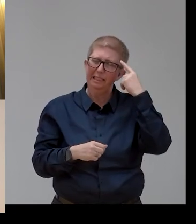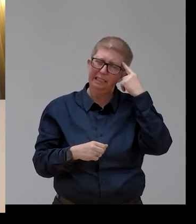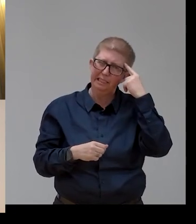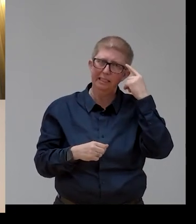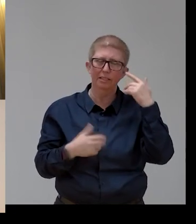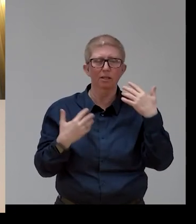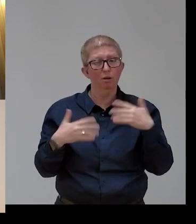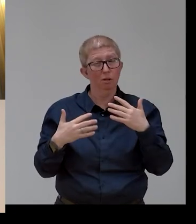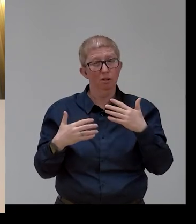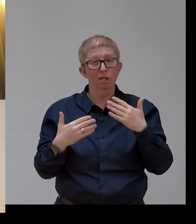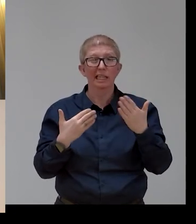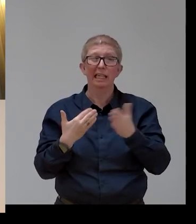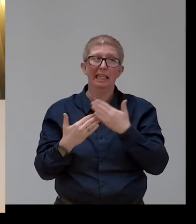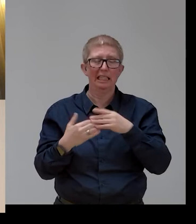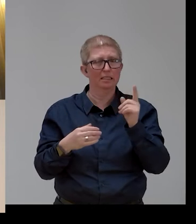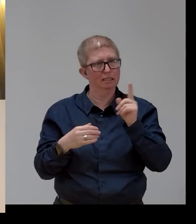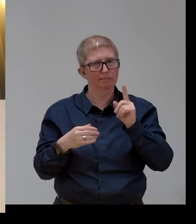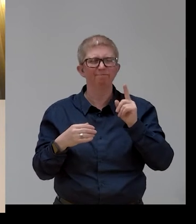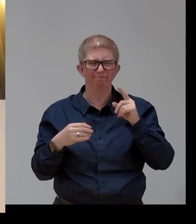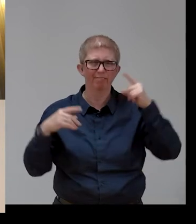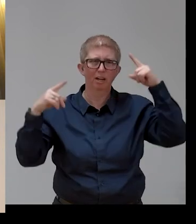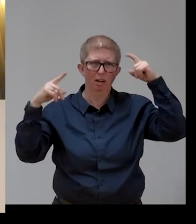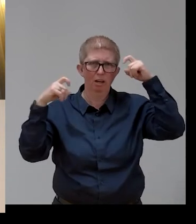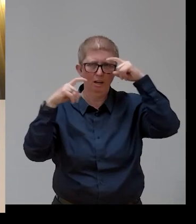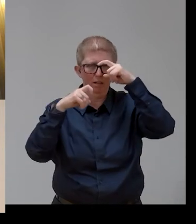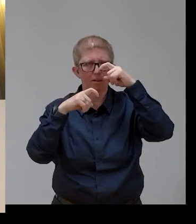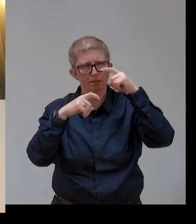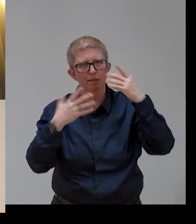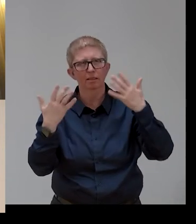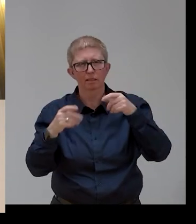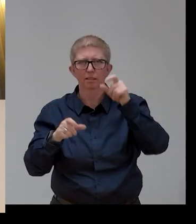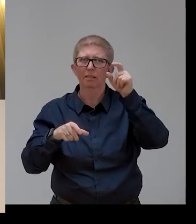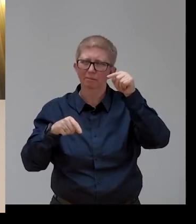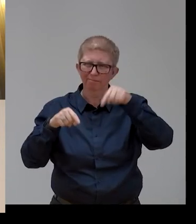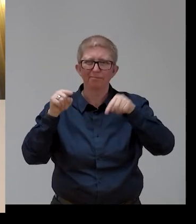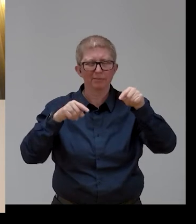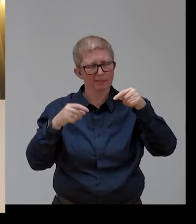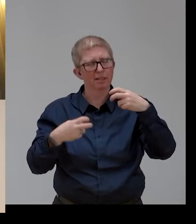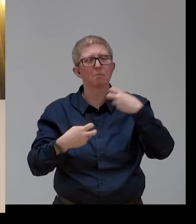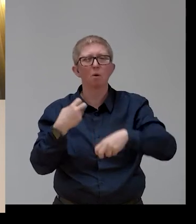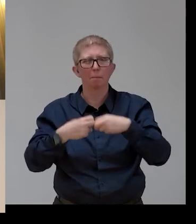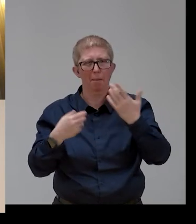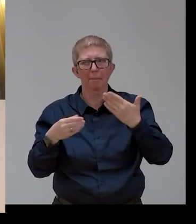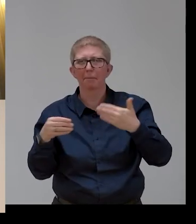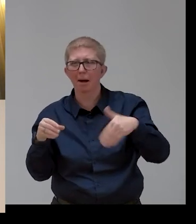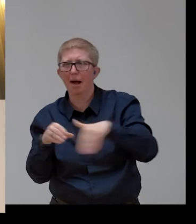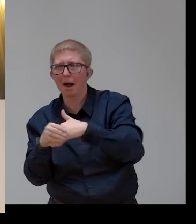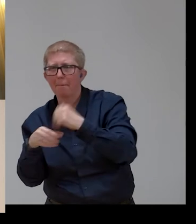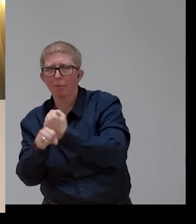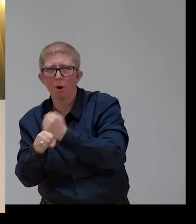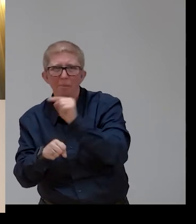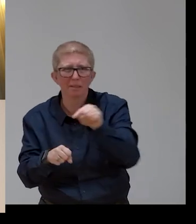problems with the employment of a lot of different categories of vulnerable groups.